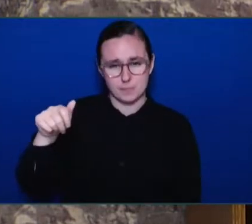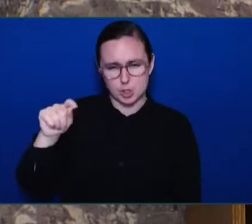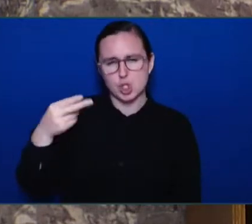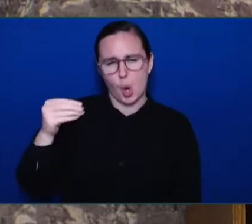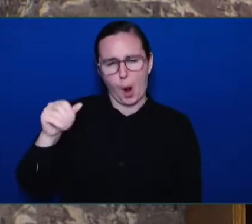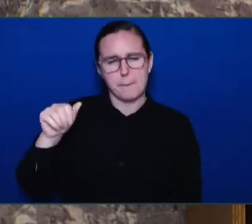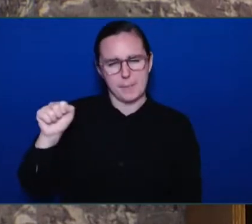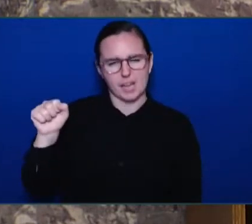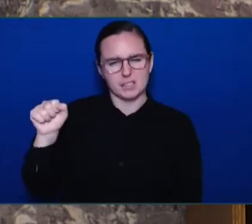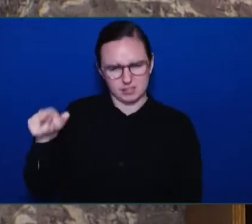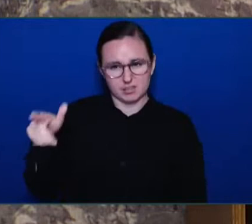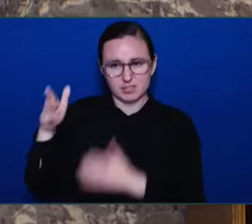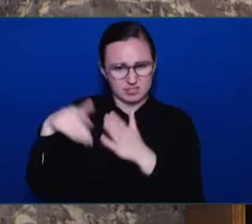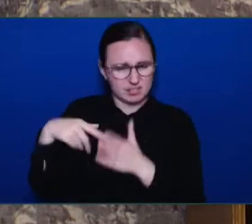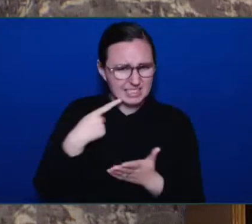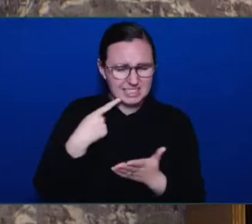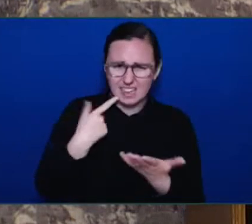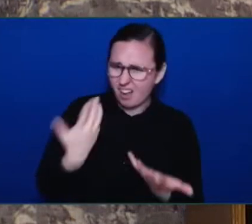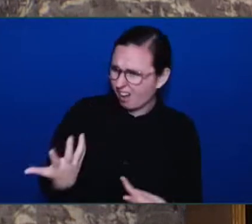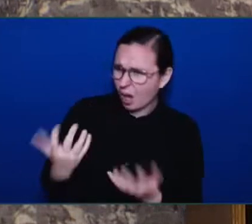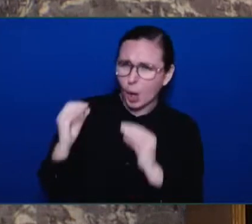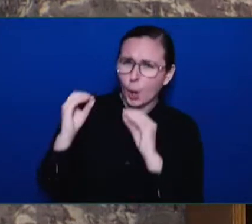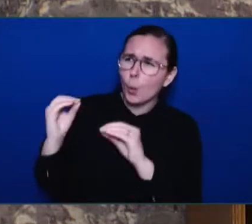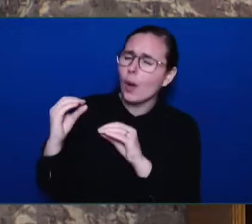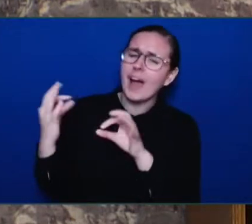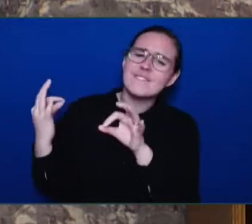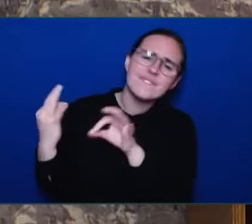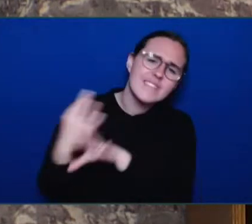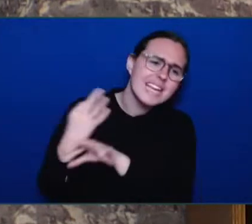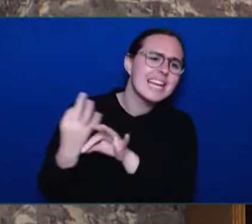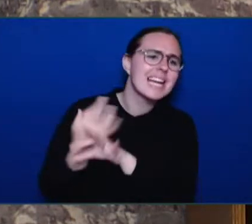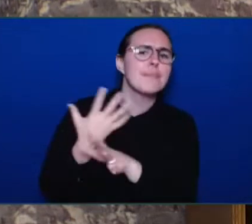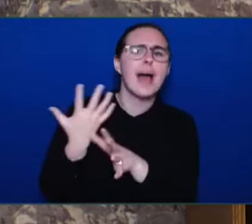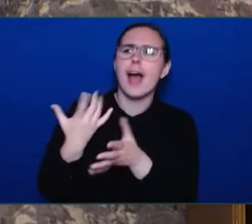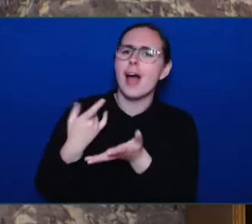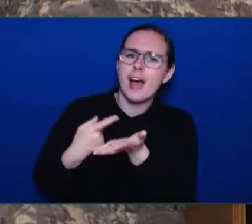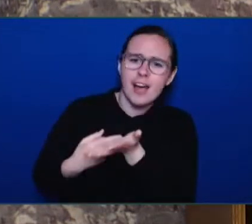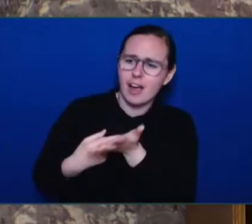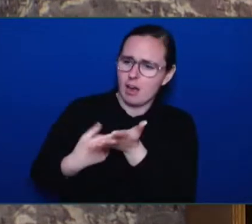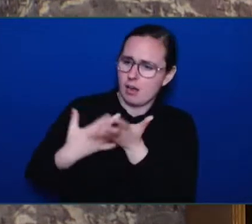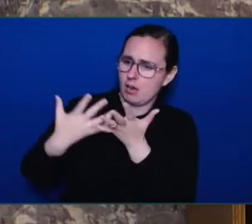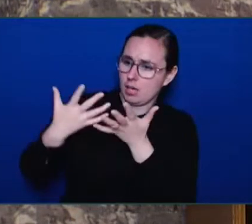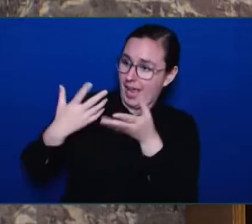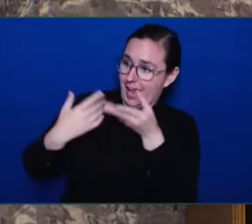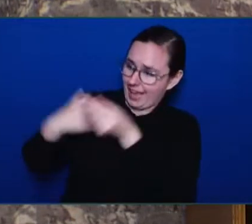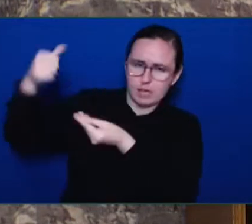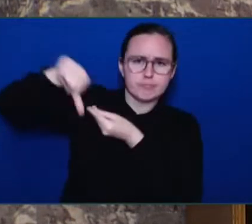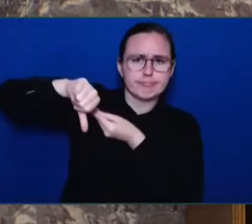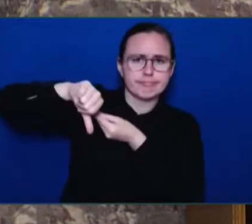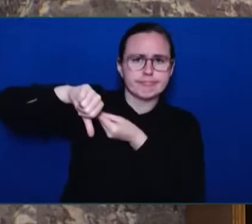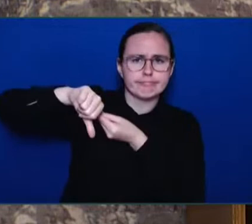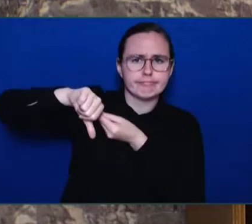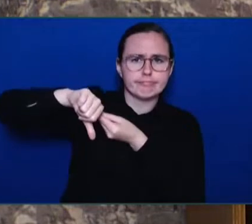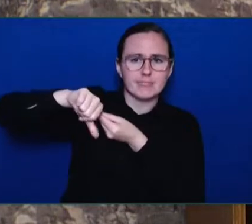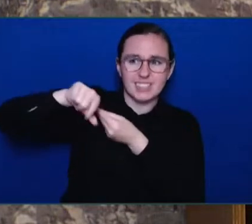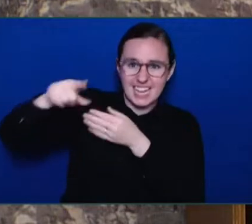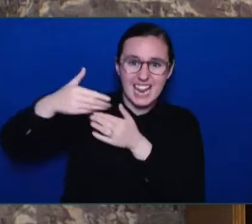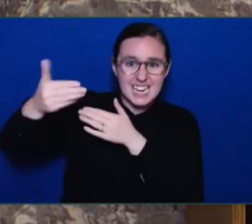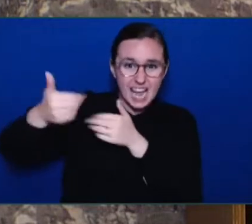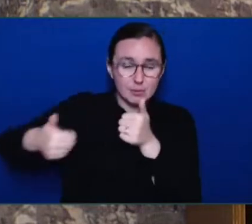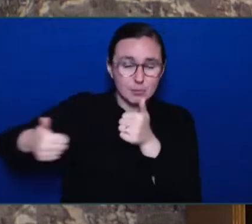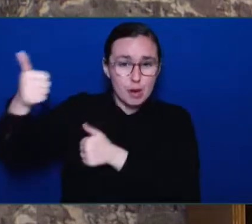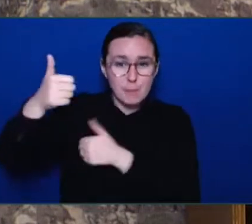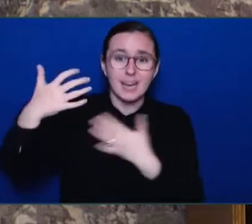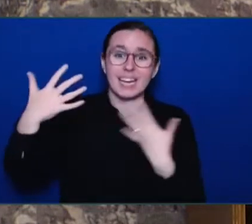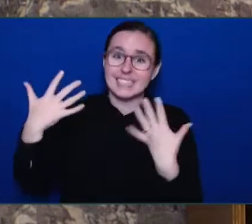tainted incoming premier make this decision unilaterally with such utter disrespect for First Nations